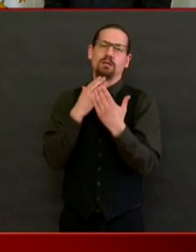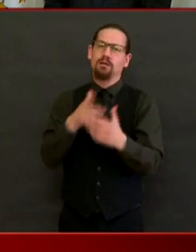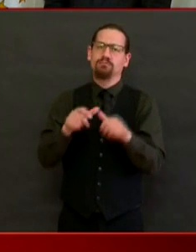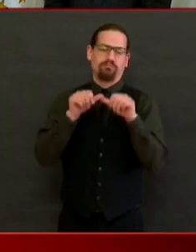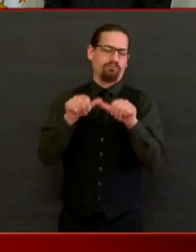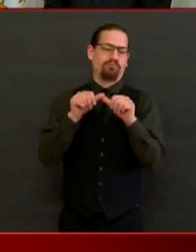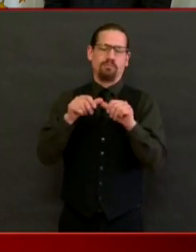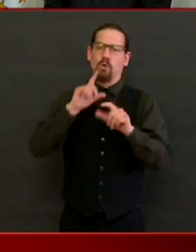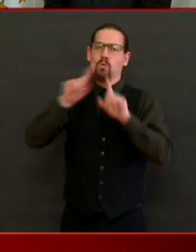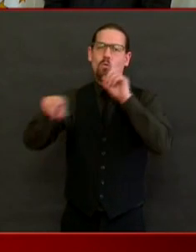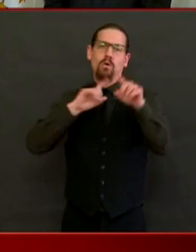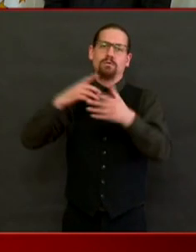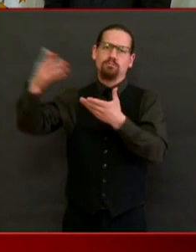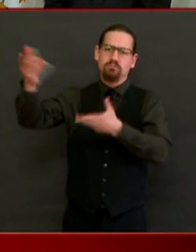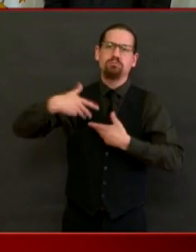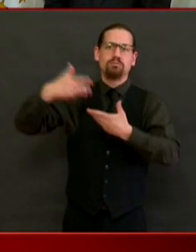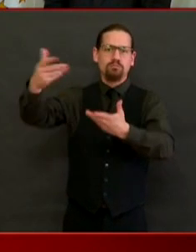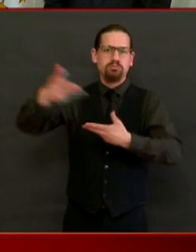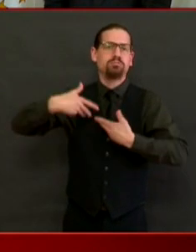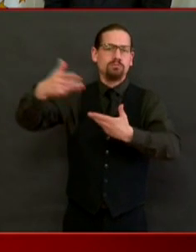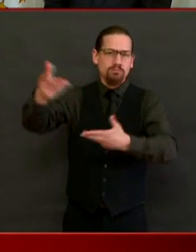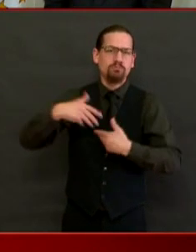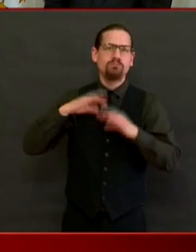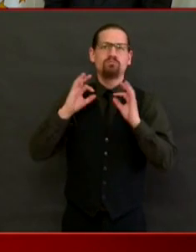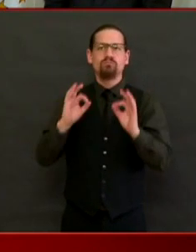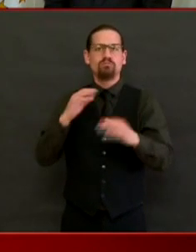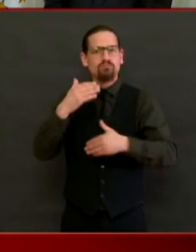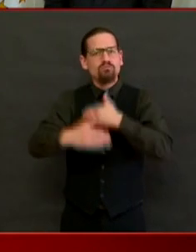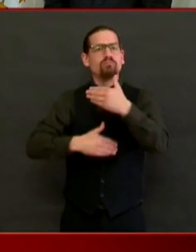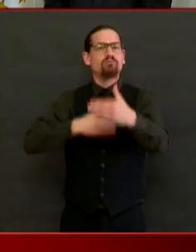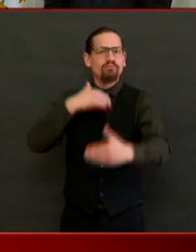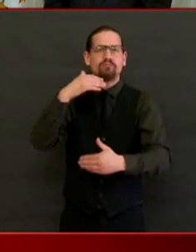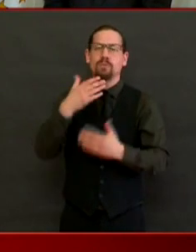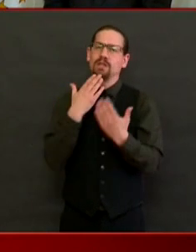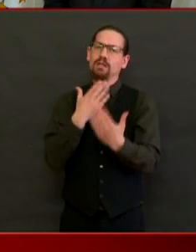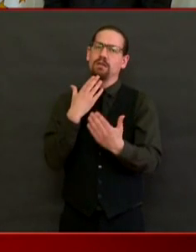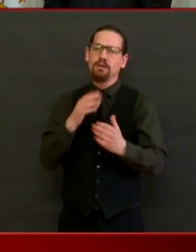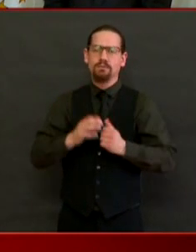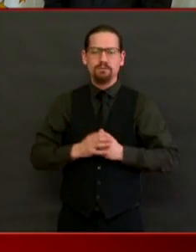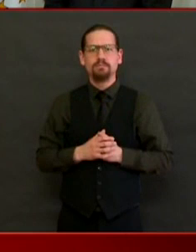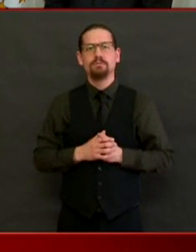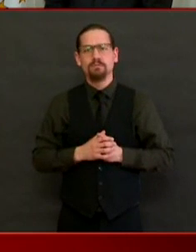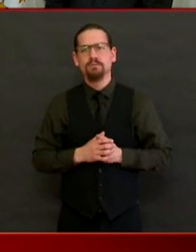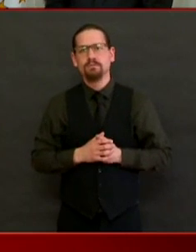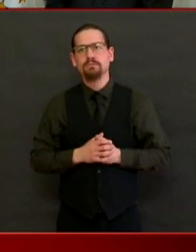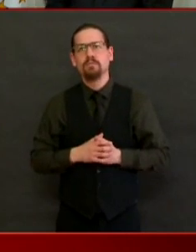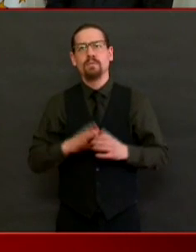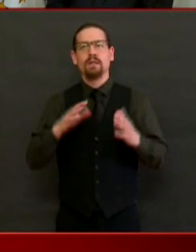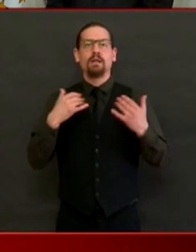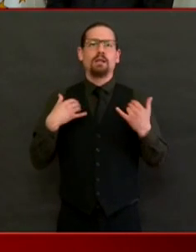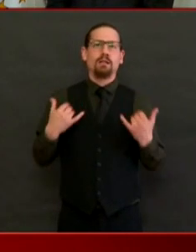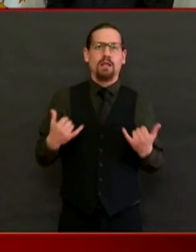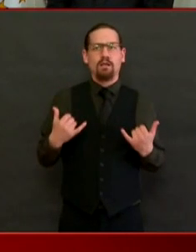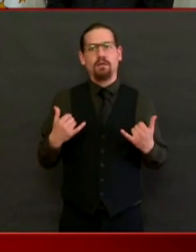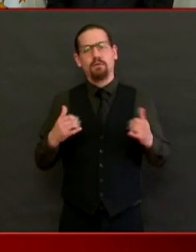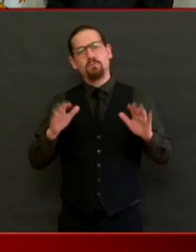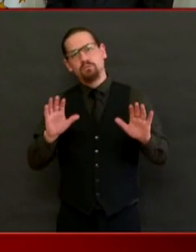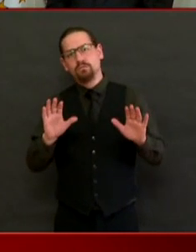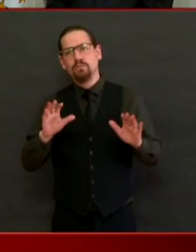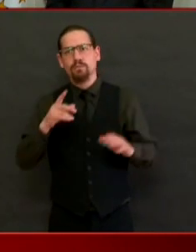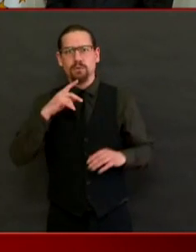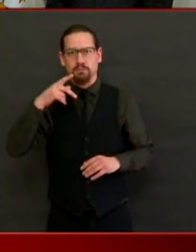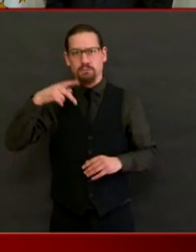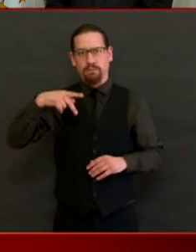to have the adequate PPE needed. We don't have the understanding that the PPE we had